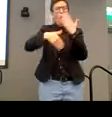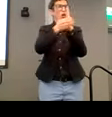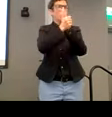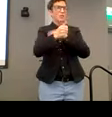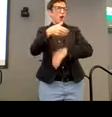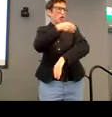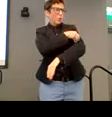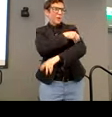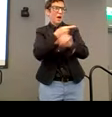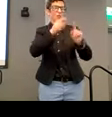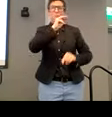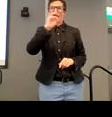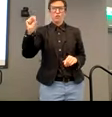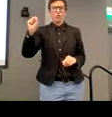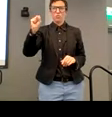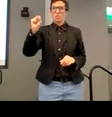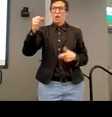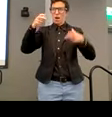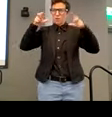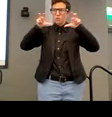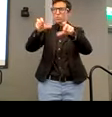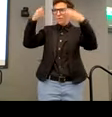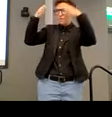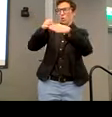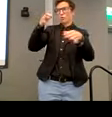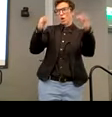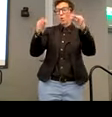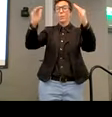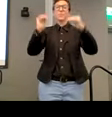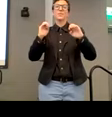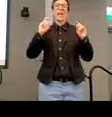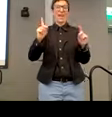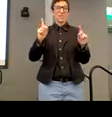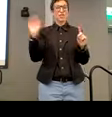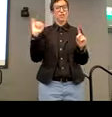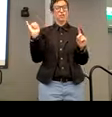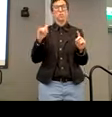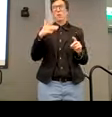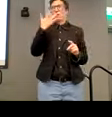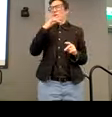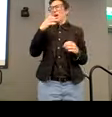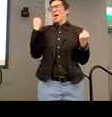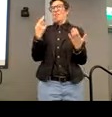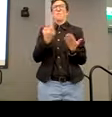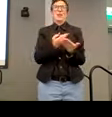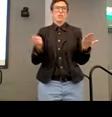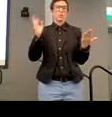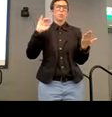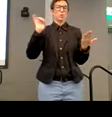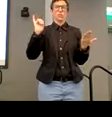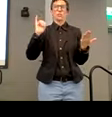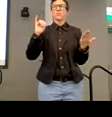power of your Massachusetts advocacy needs to focus on that. Education and more. Fortunately, there's a lot of resources for